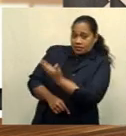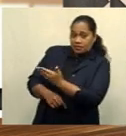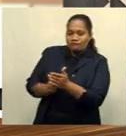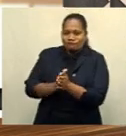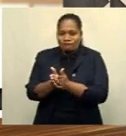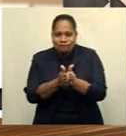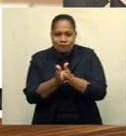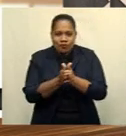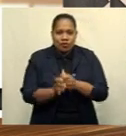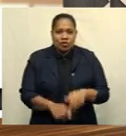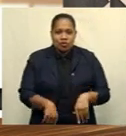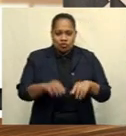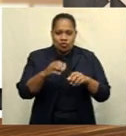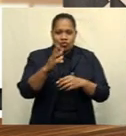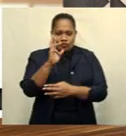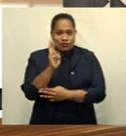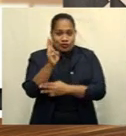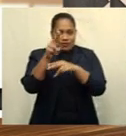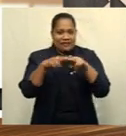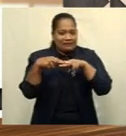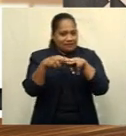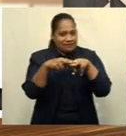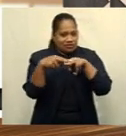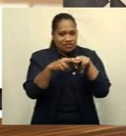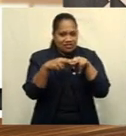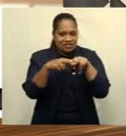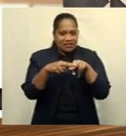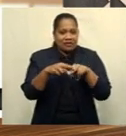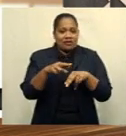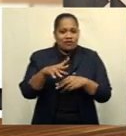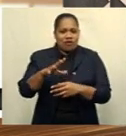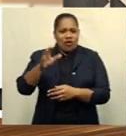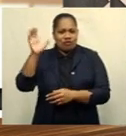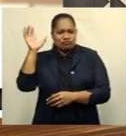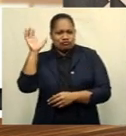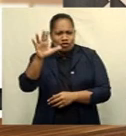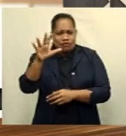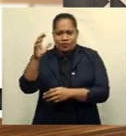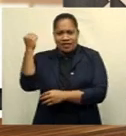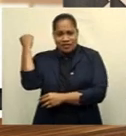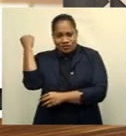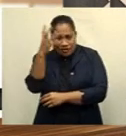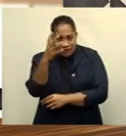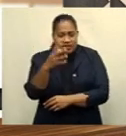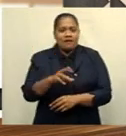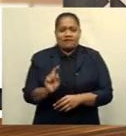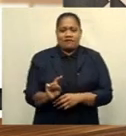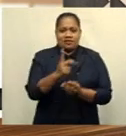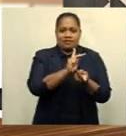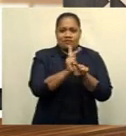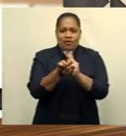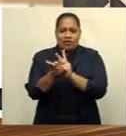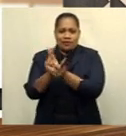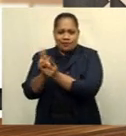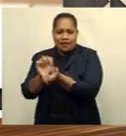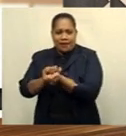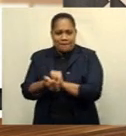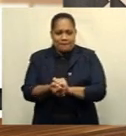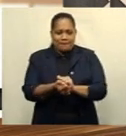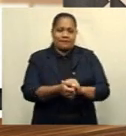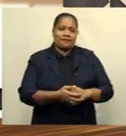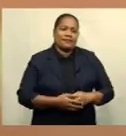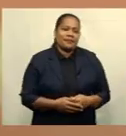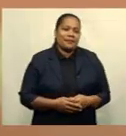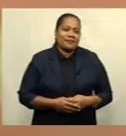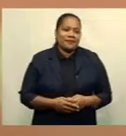on a good show when he represents Fiji in the short-put and javelin event at his first Paralympic Games. Menina Rakautonga